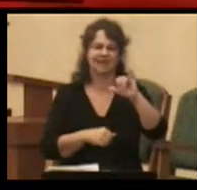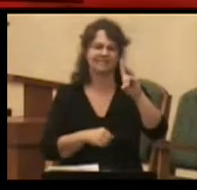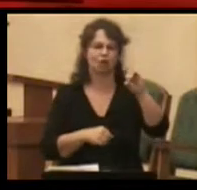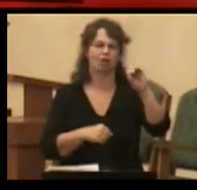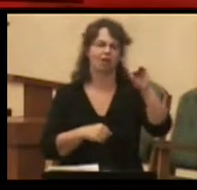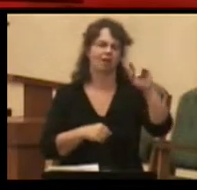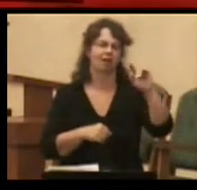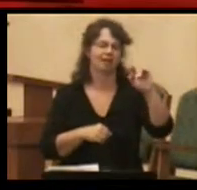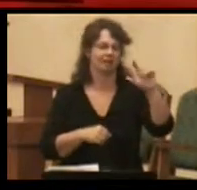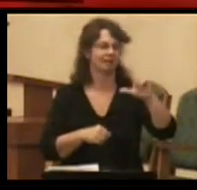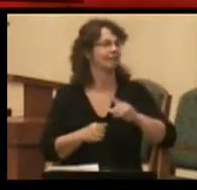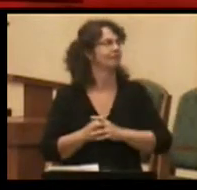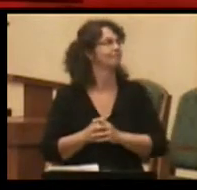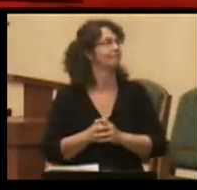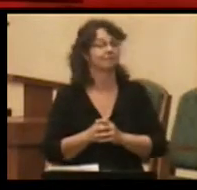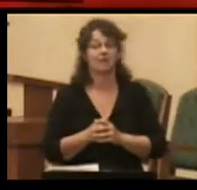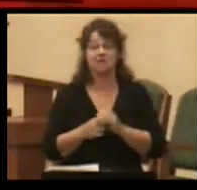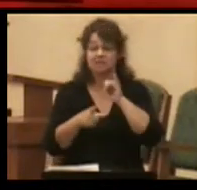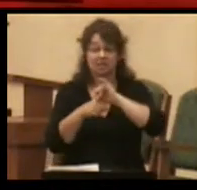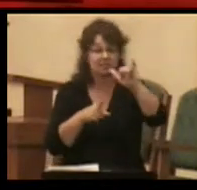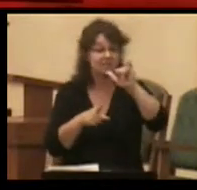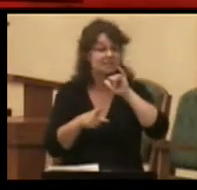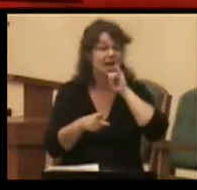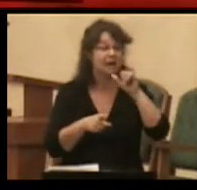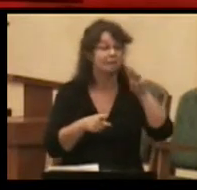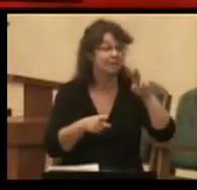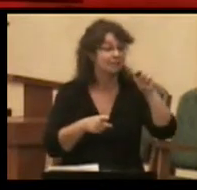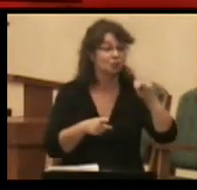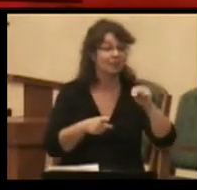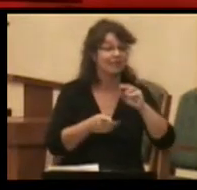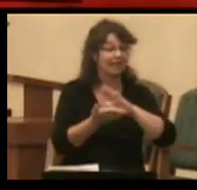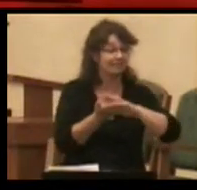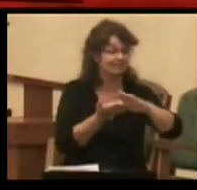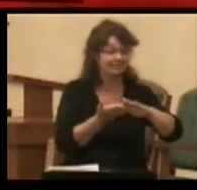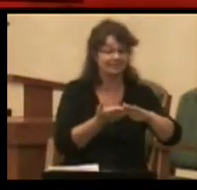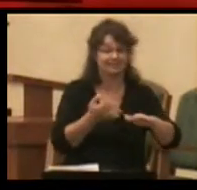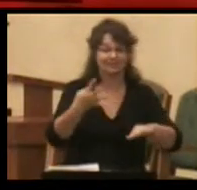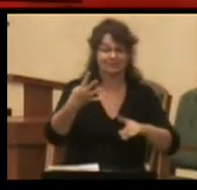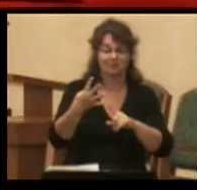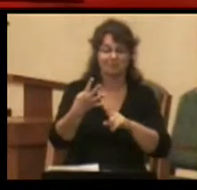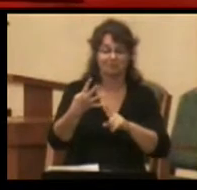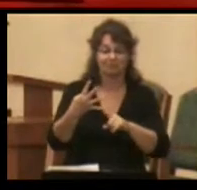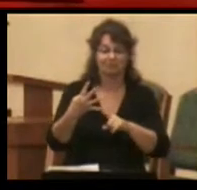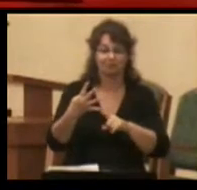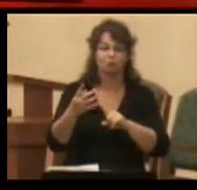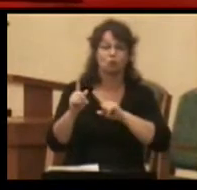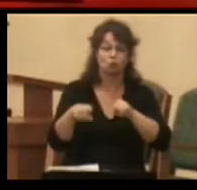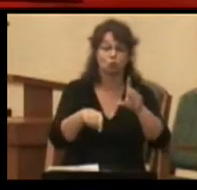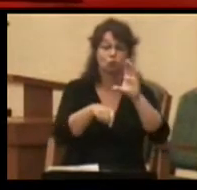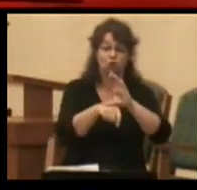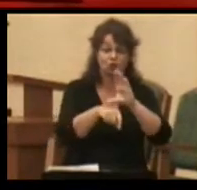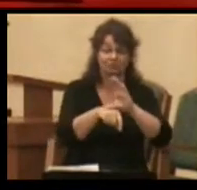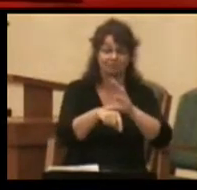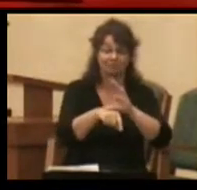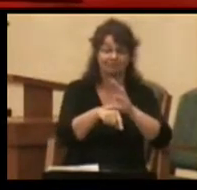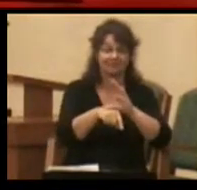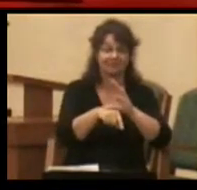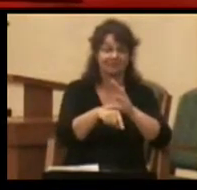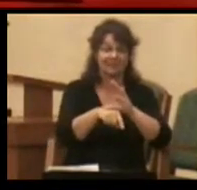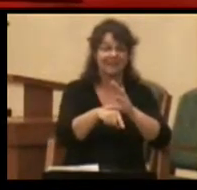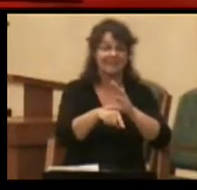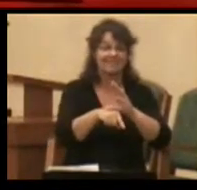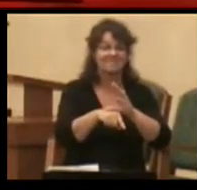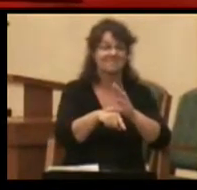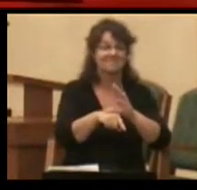Three, cussing ain't Minnesota nice. Four, go to church, even when you're